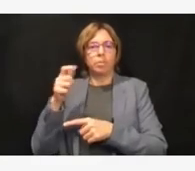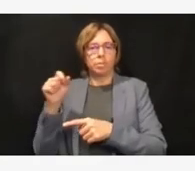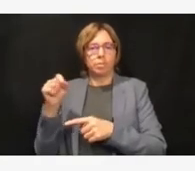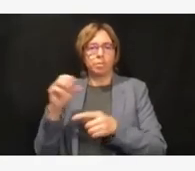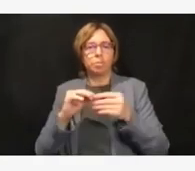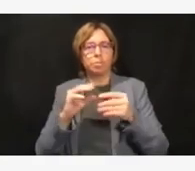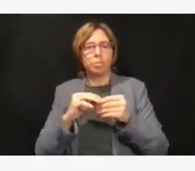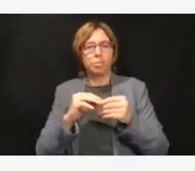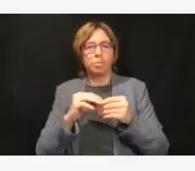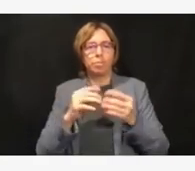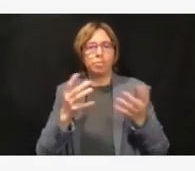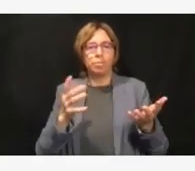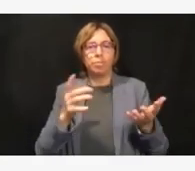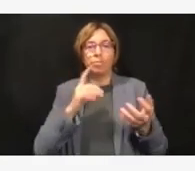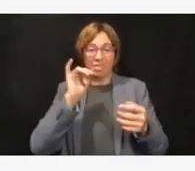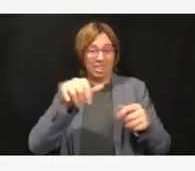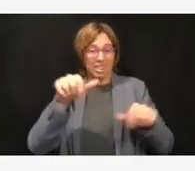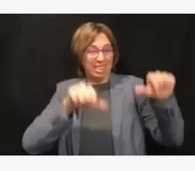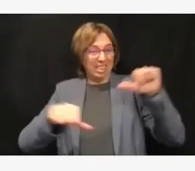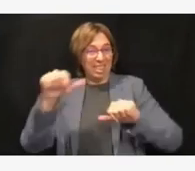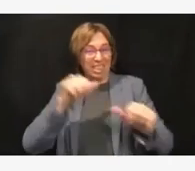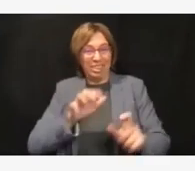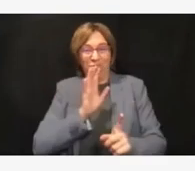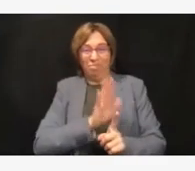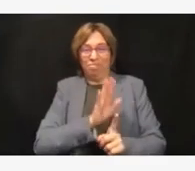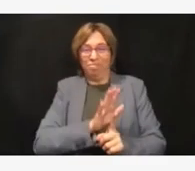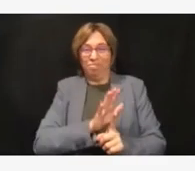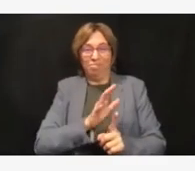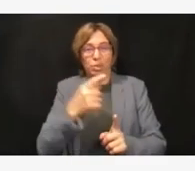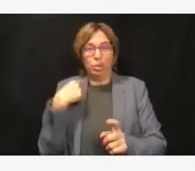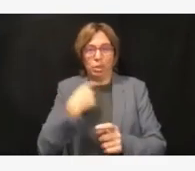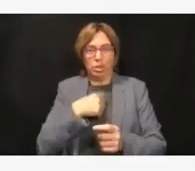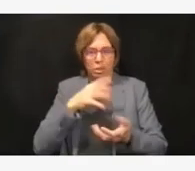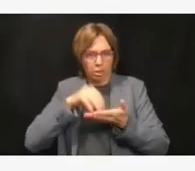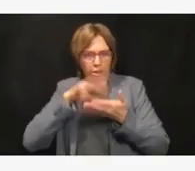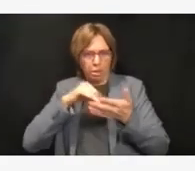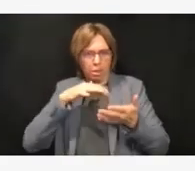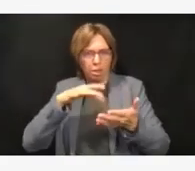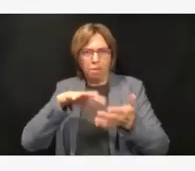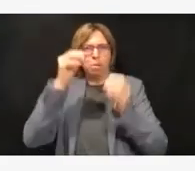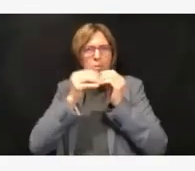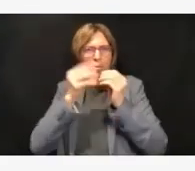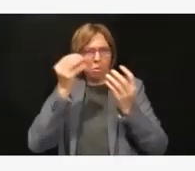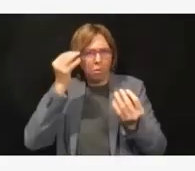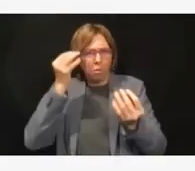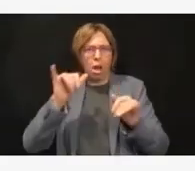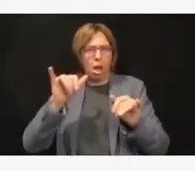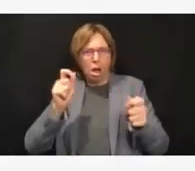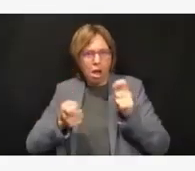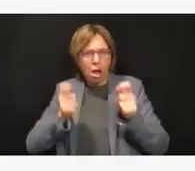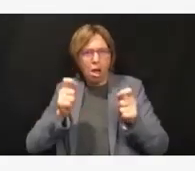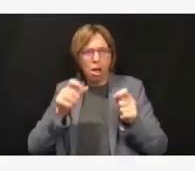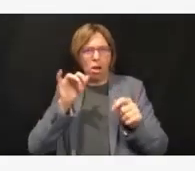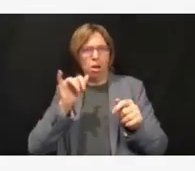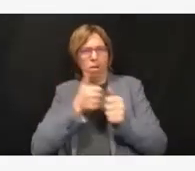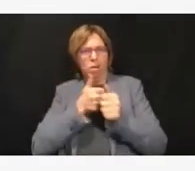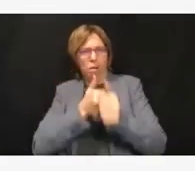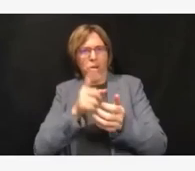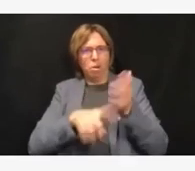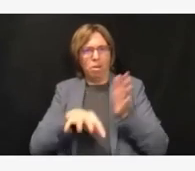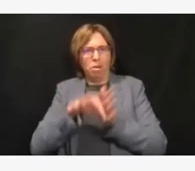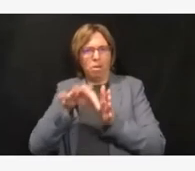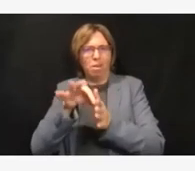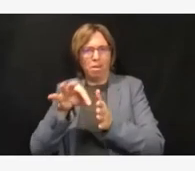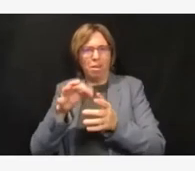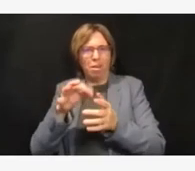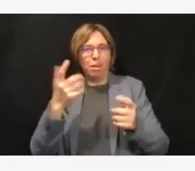recommendations. The public just probably hasn't been exposed to that as much because this is all new. This pandemic is